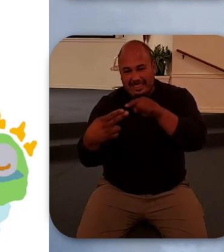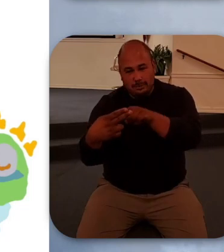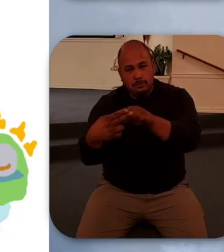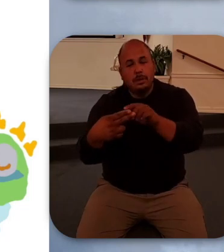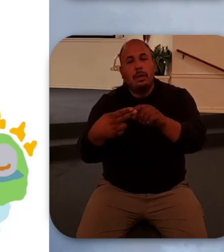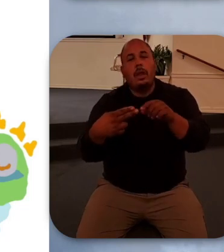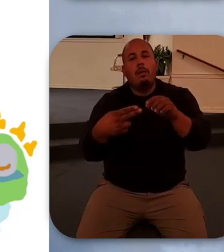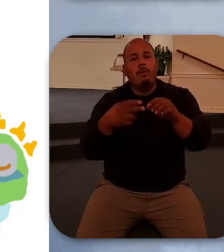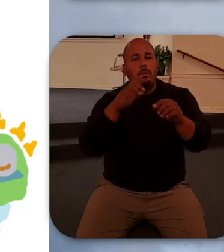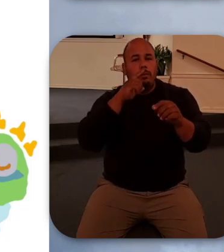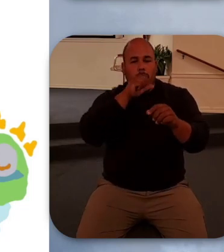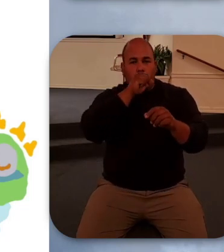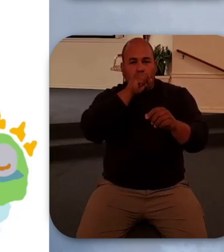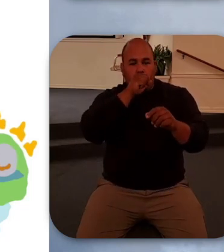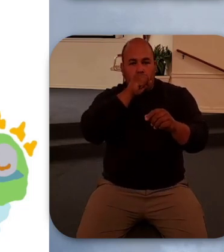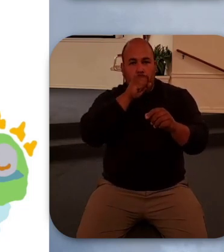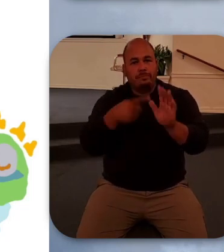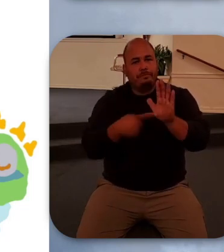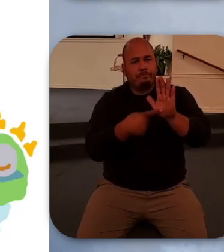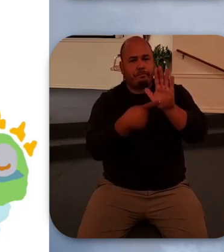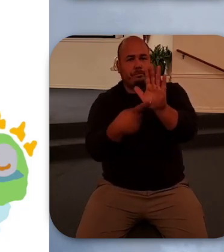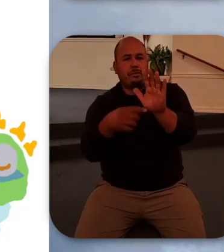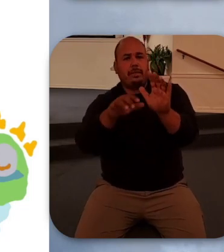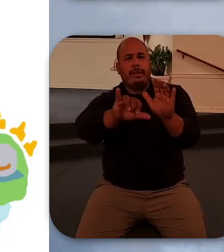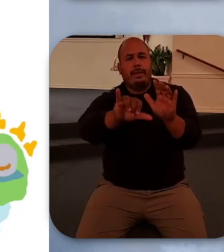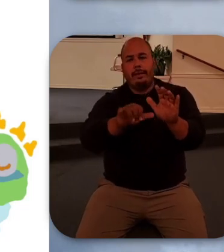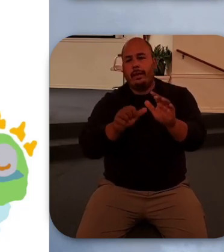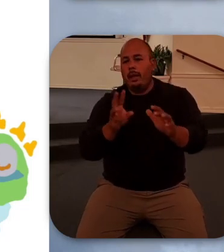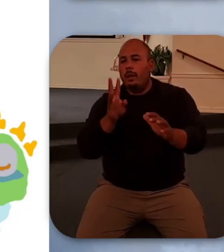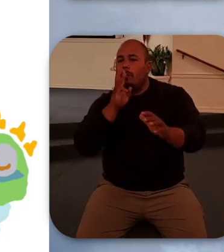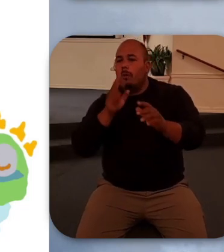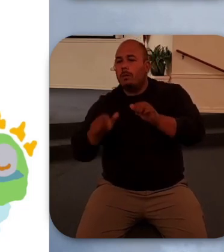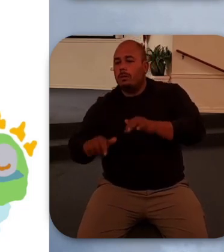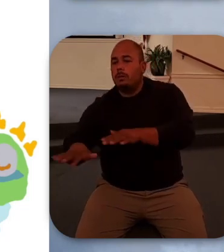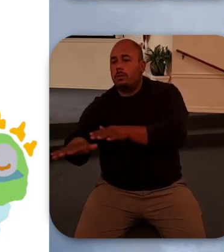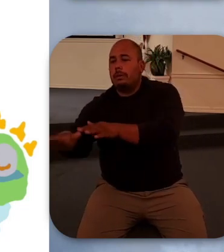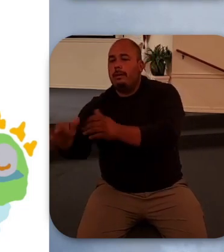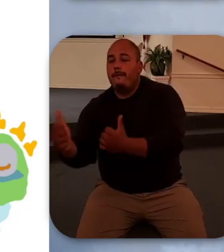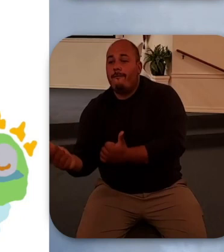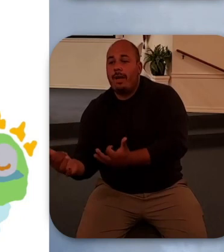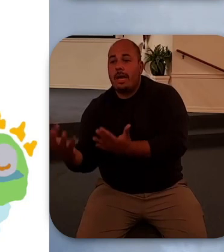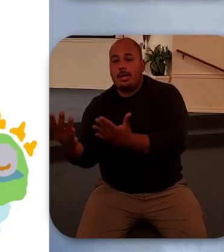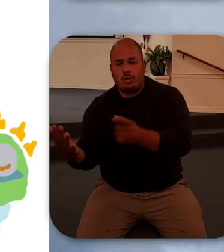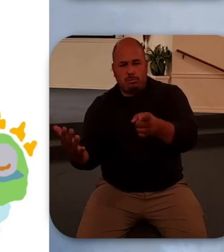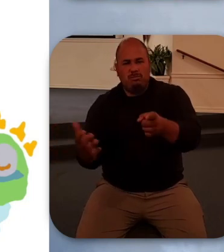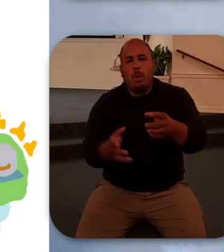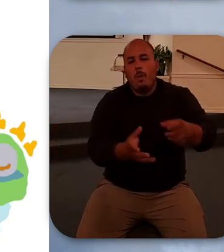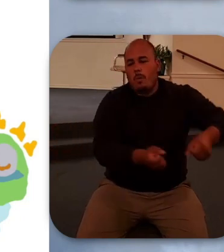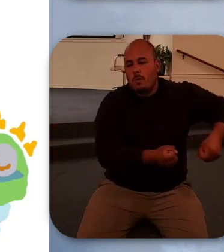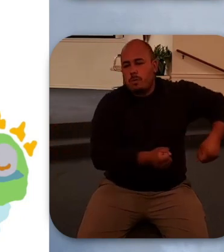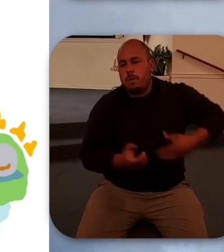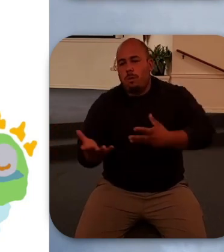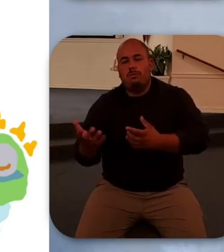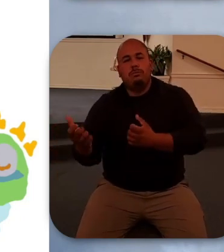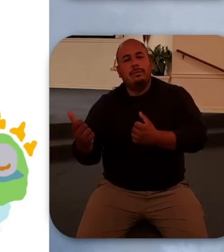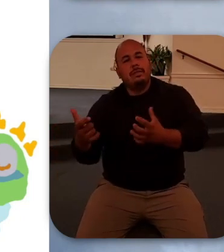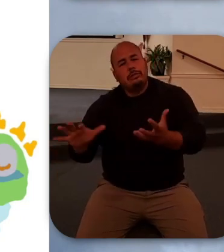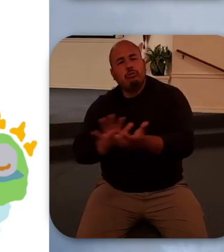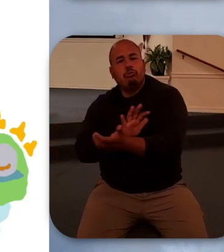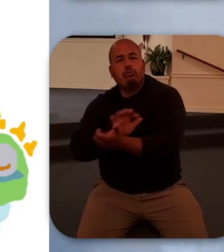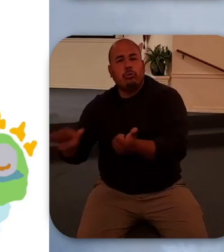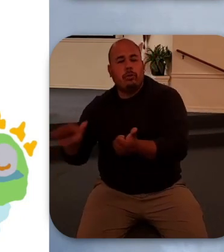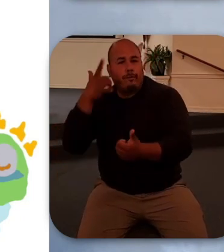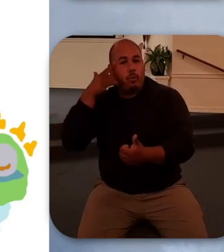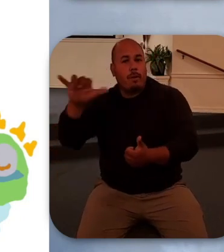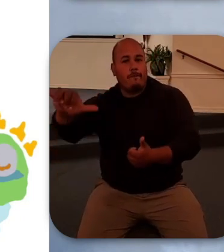thrown into the lake of fire that is hell it will be destroyed forever now that's hard for us to